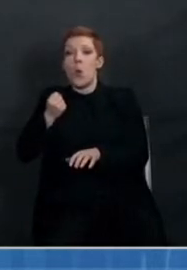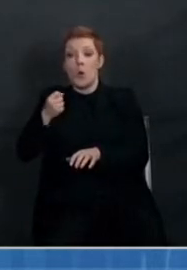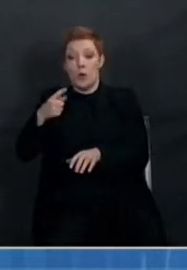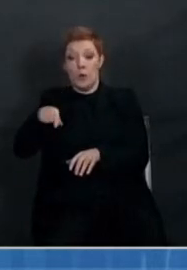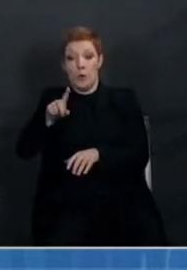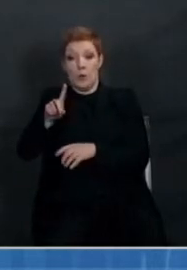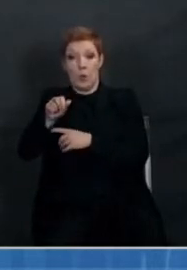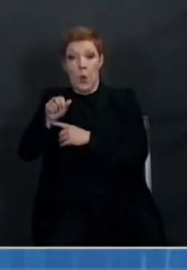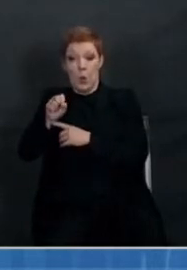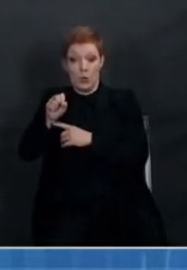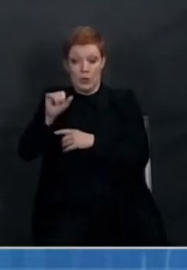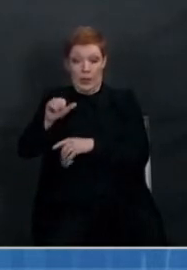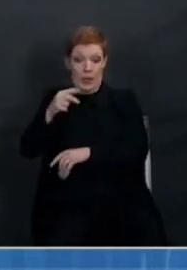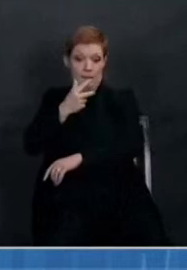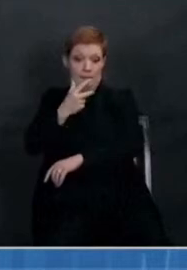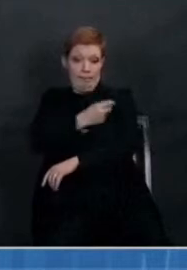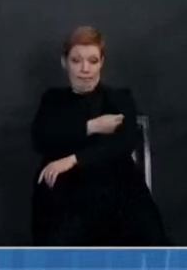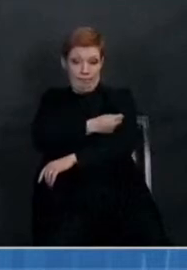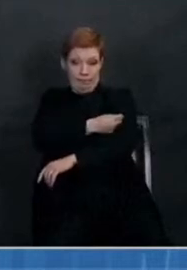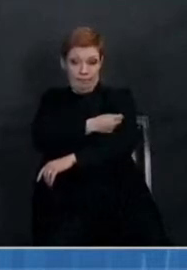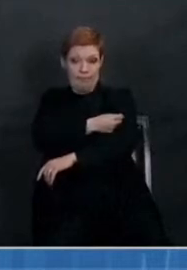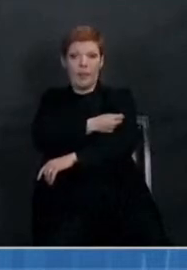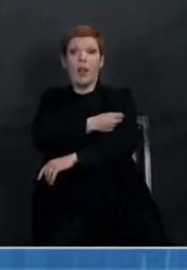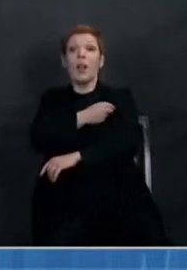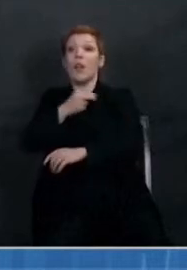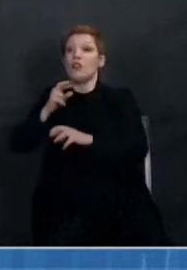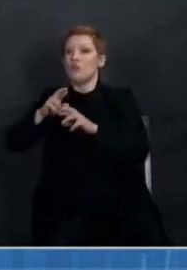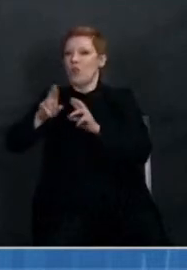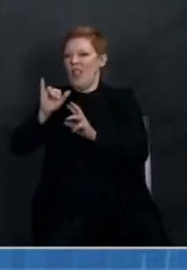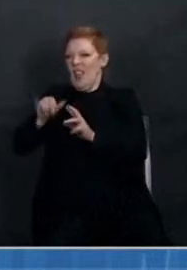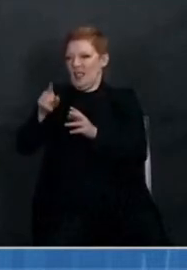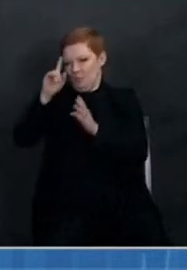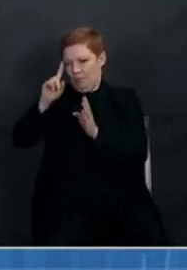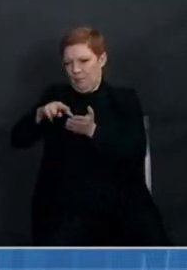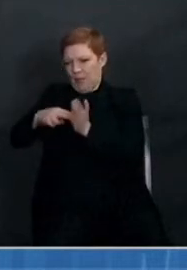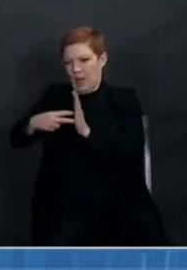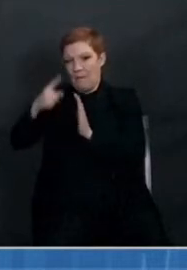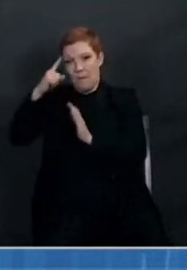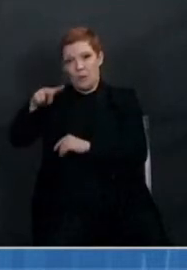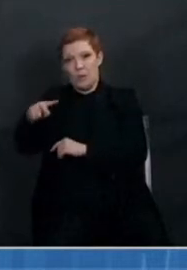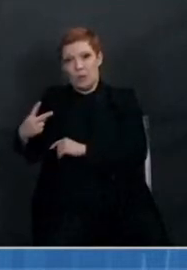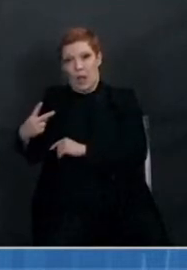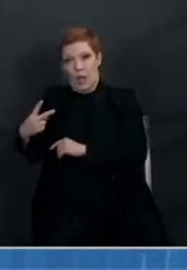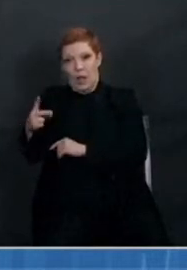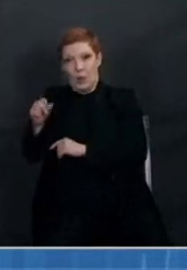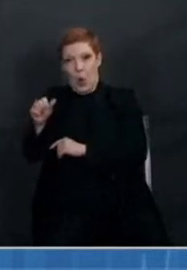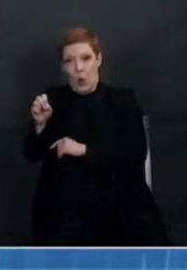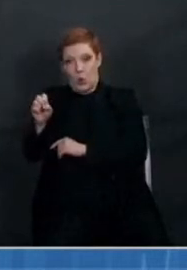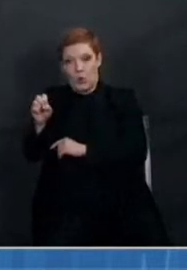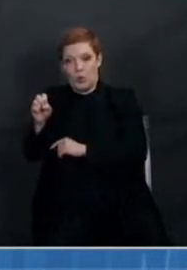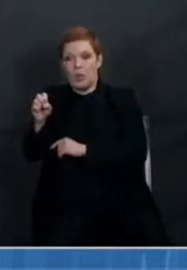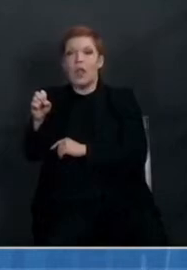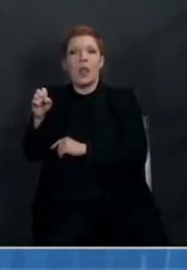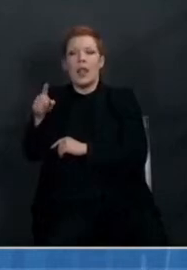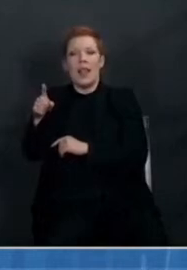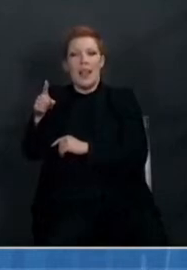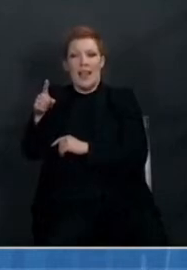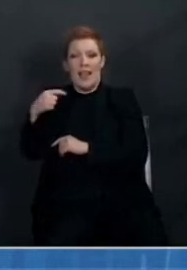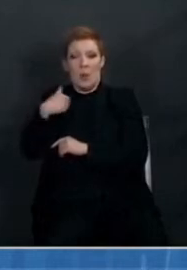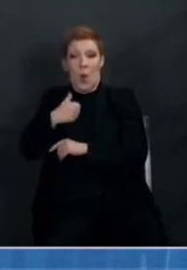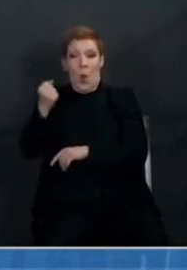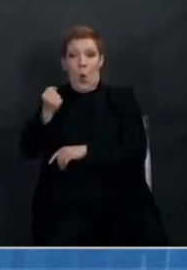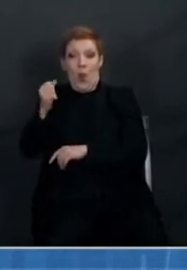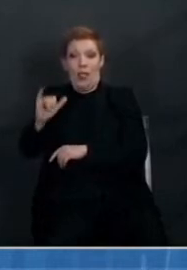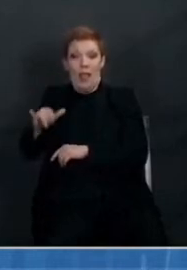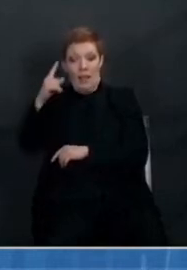would be designated for the second dose, given that we now have more and more confidence in the even